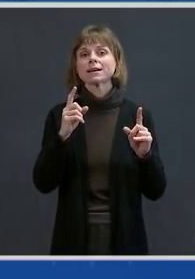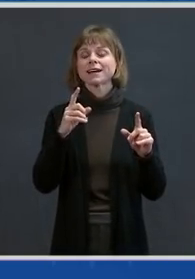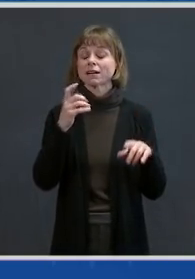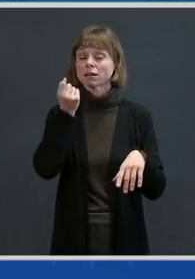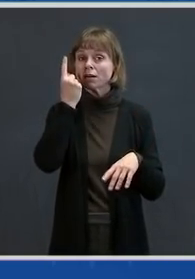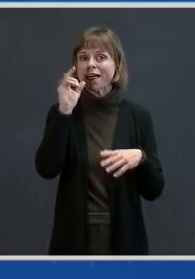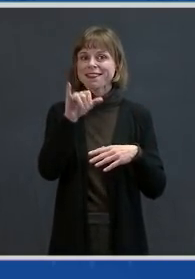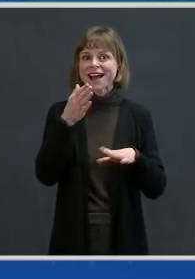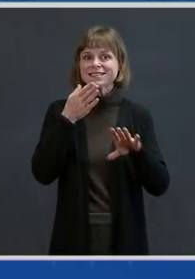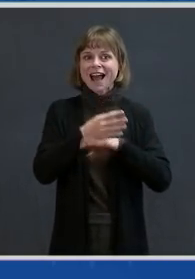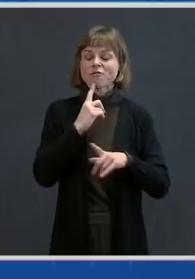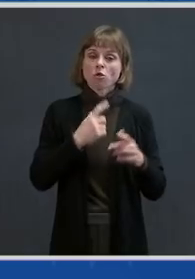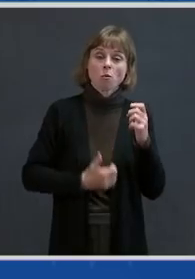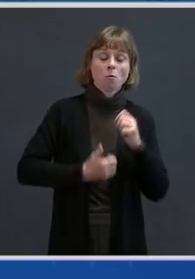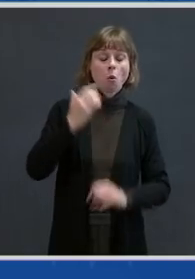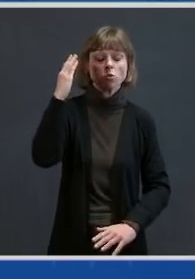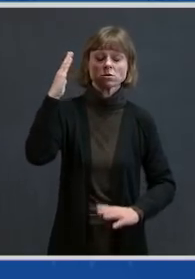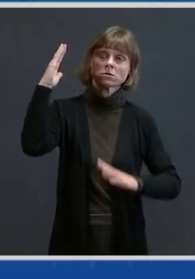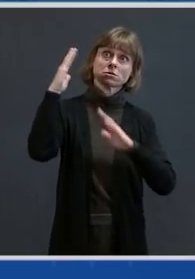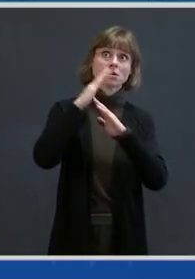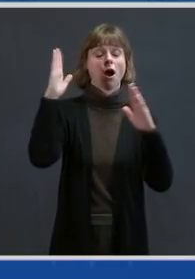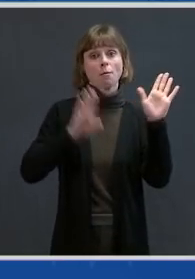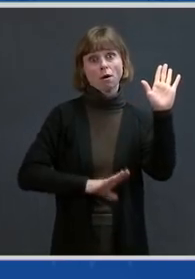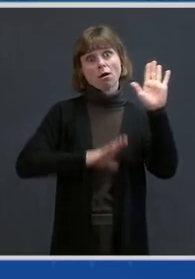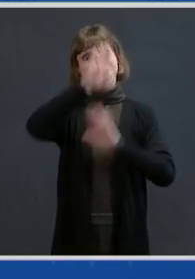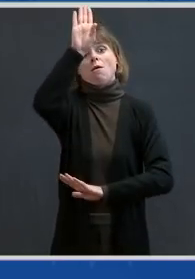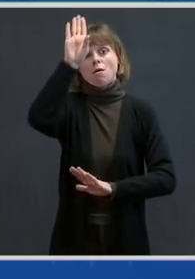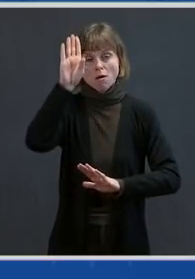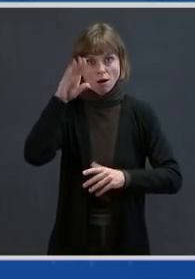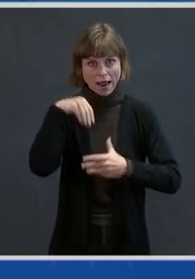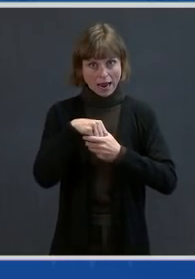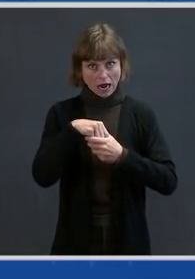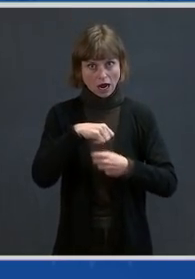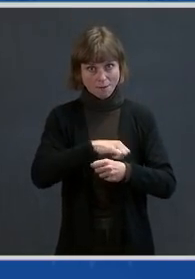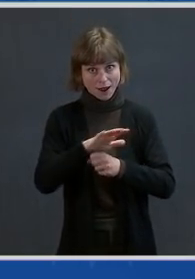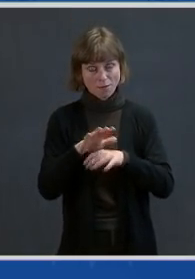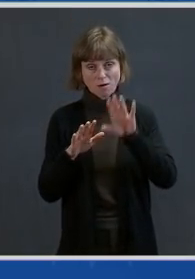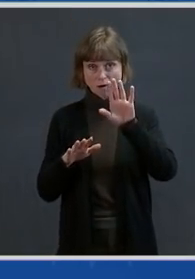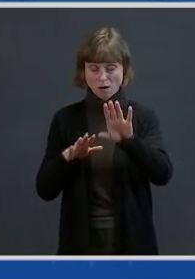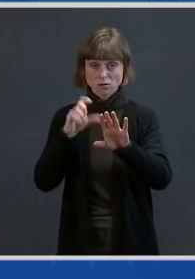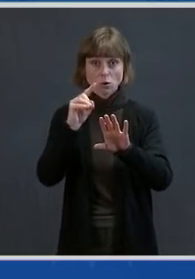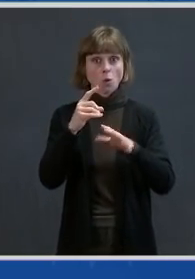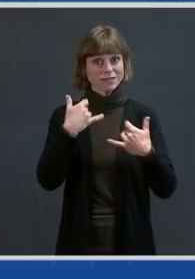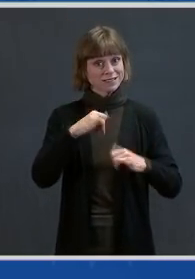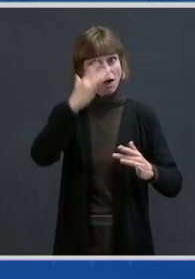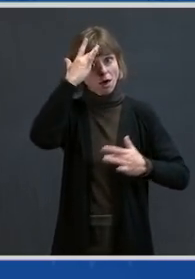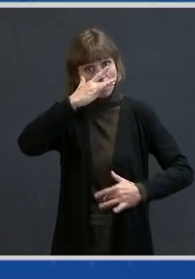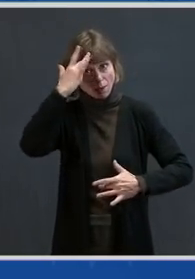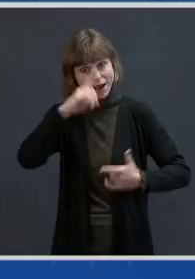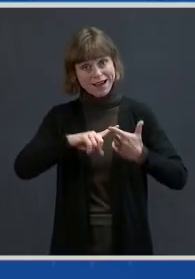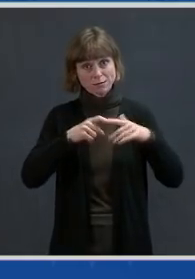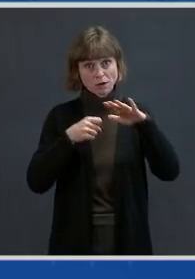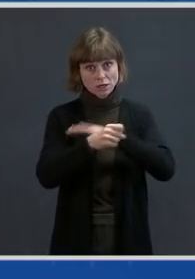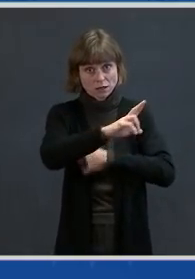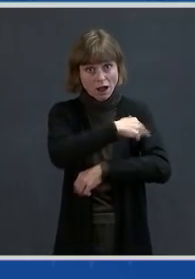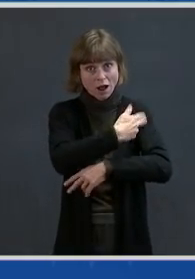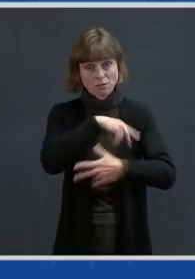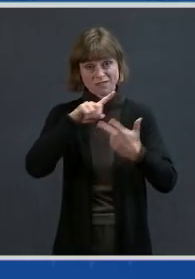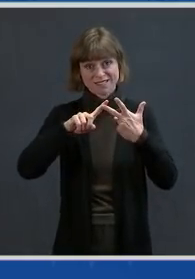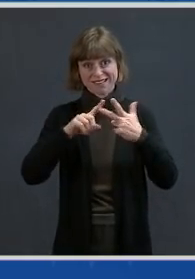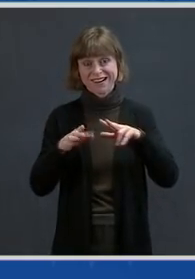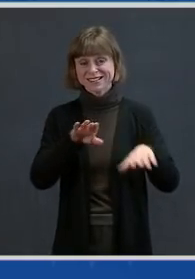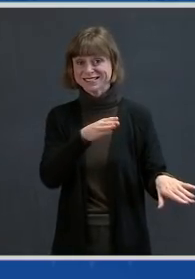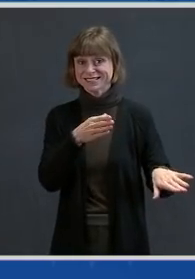experienced in the pandemic. So I want to be clear, cases, hospital admissions, and deaths all remain very